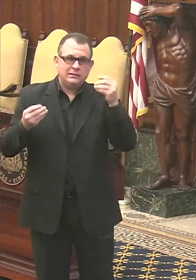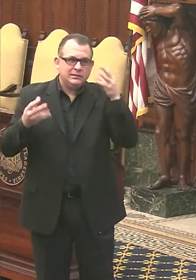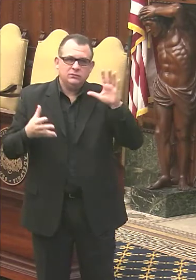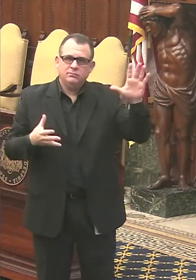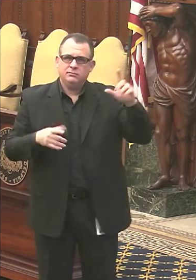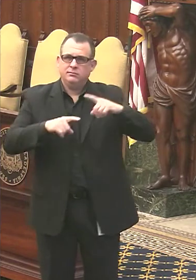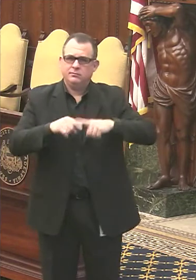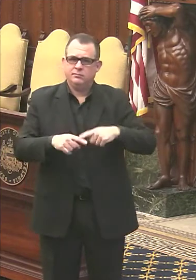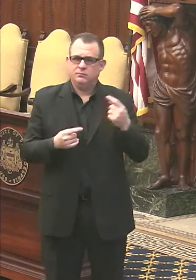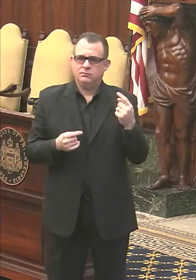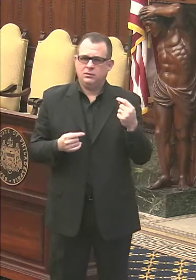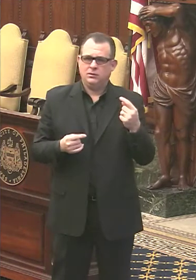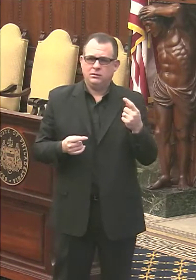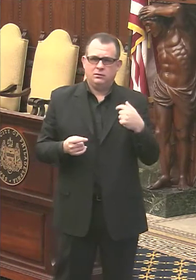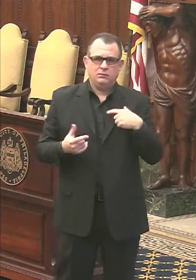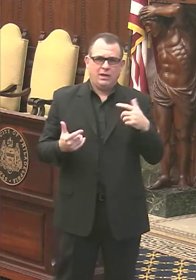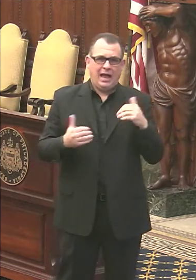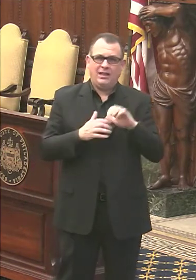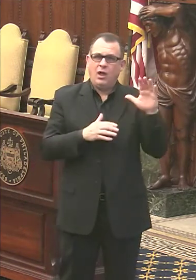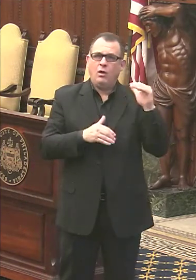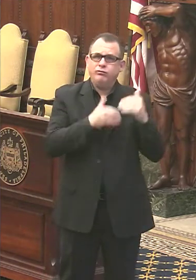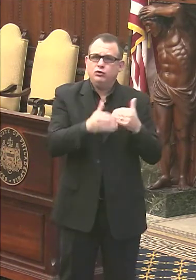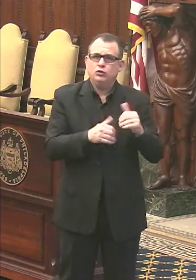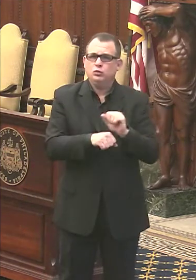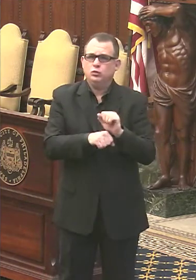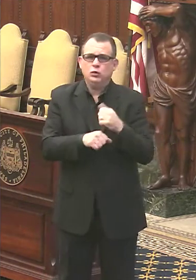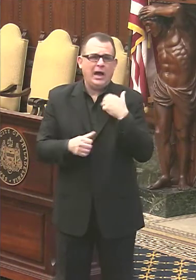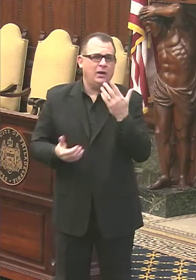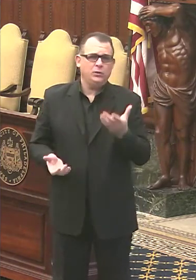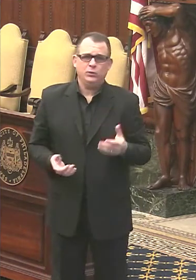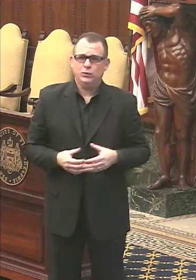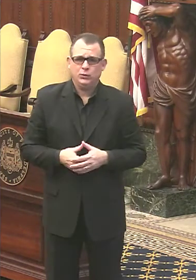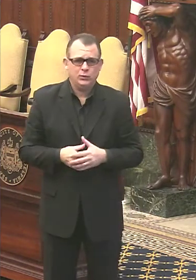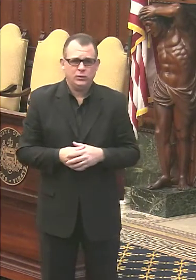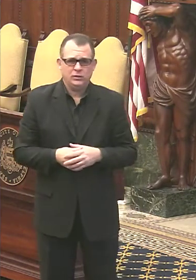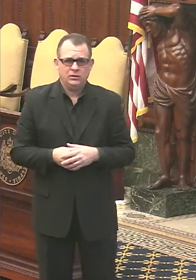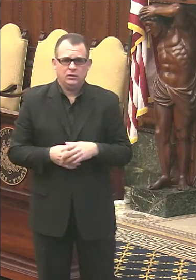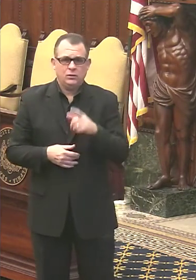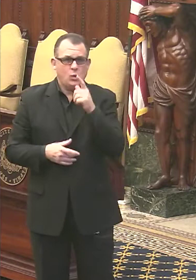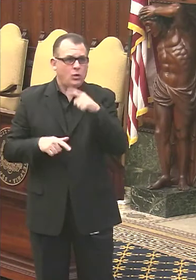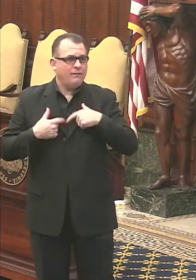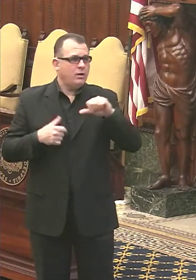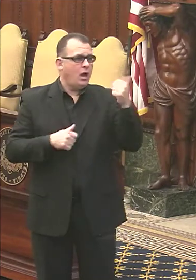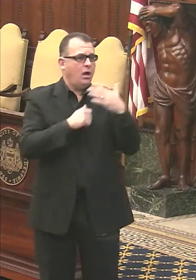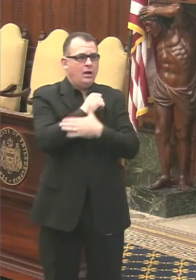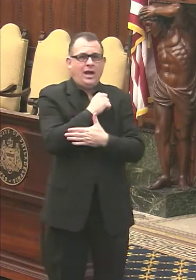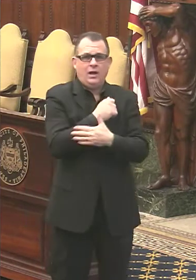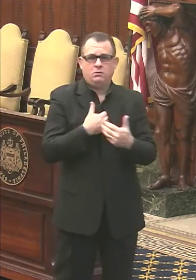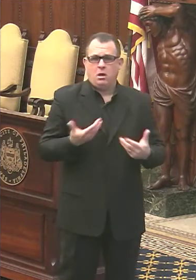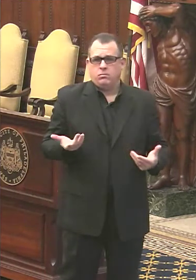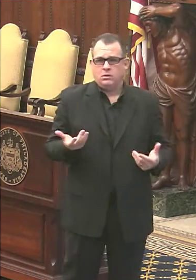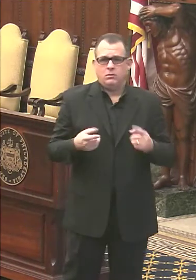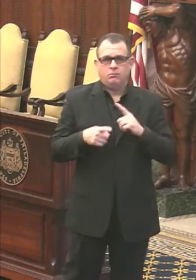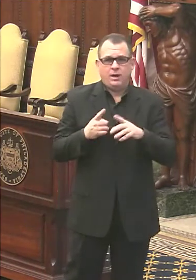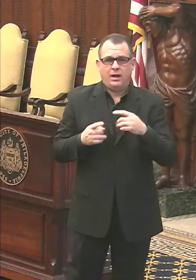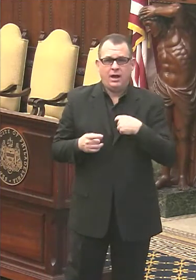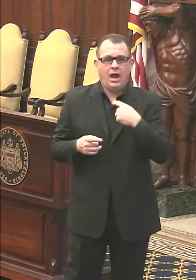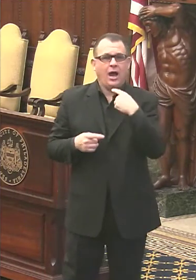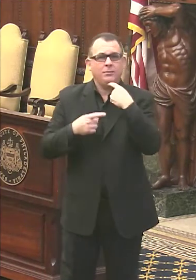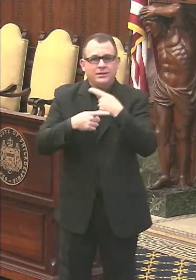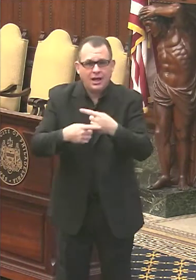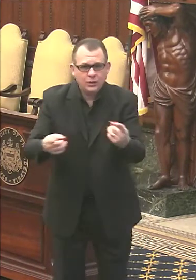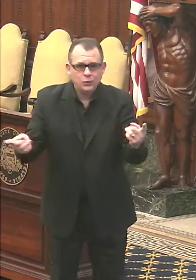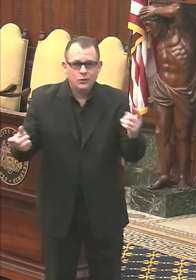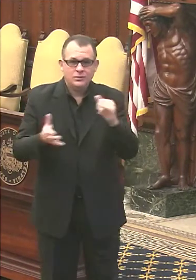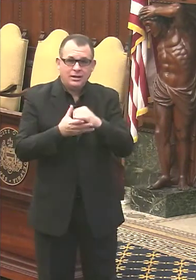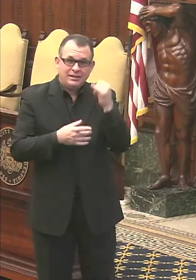procedures have been put in place to vaccinate, uh, teachers who live in other counties. What I'm saying is that if they do